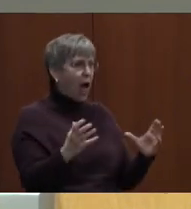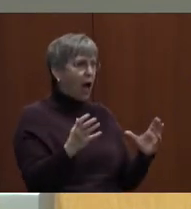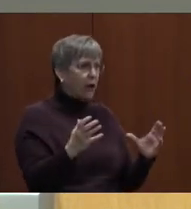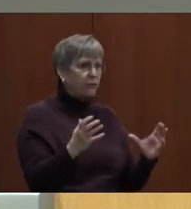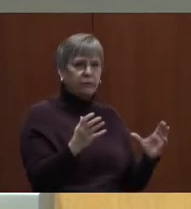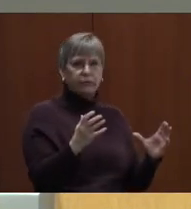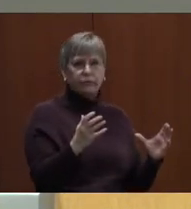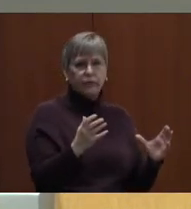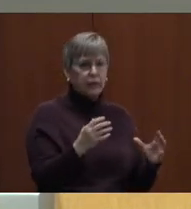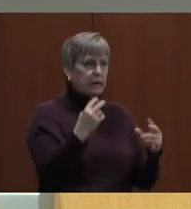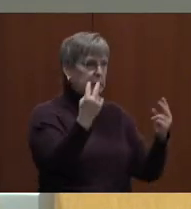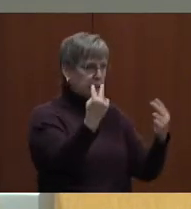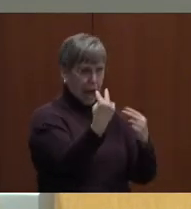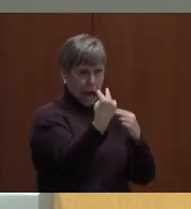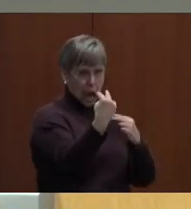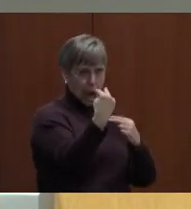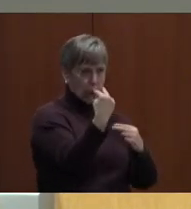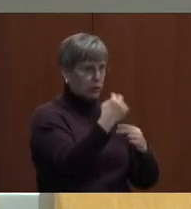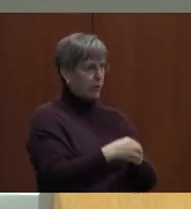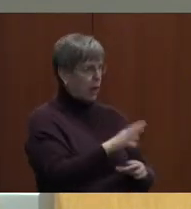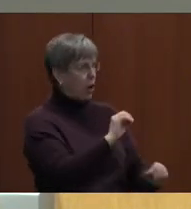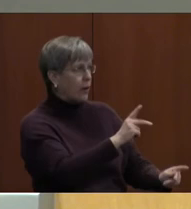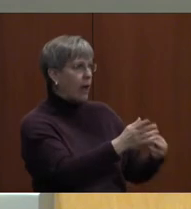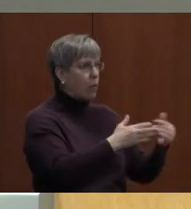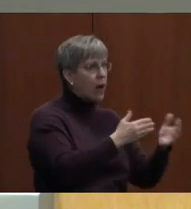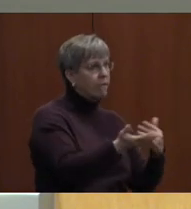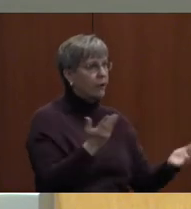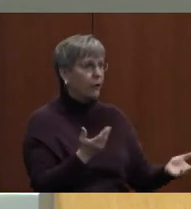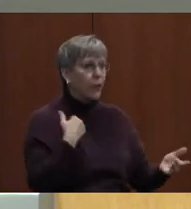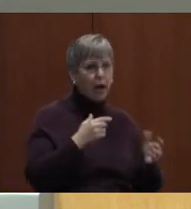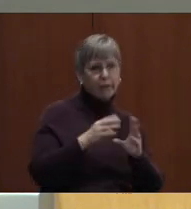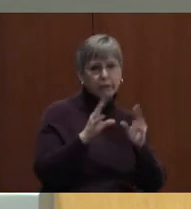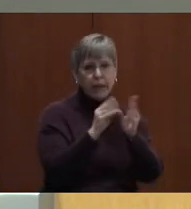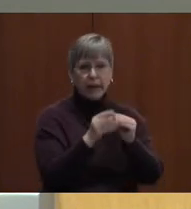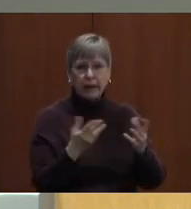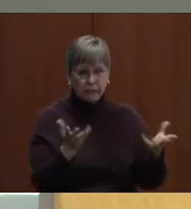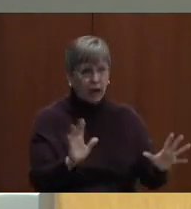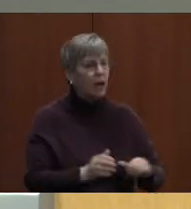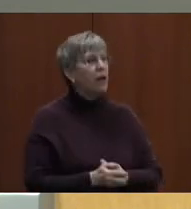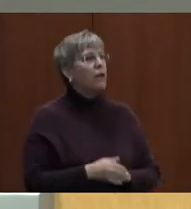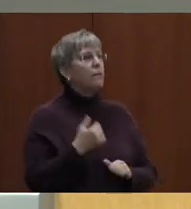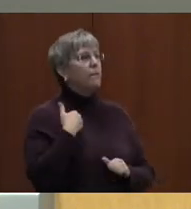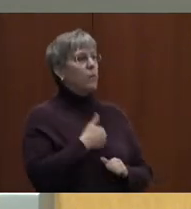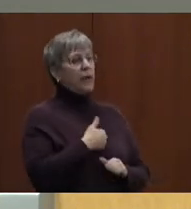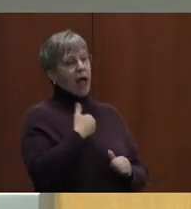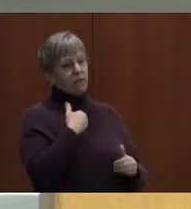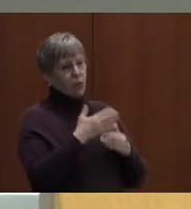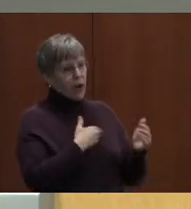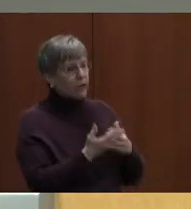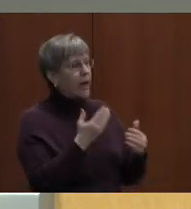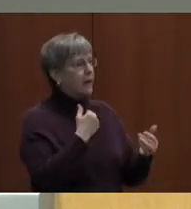stares and they would be like, okay, whatever. We're going to have this meeting and we can have anyway, whatever.